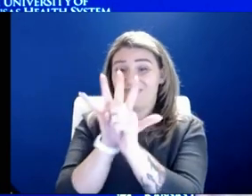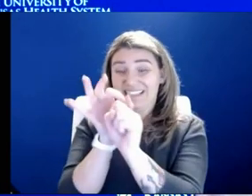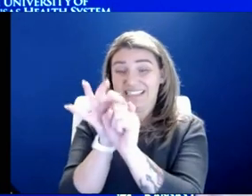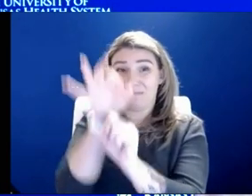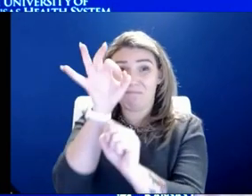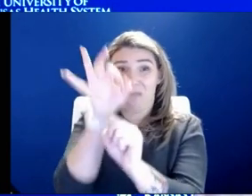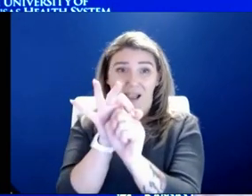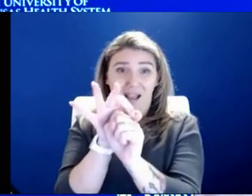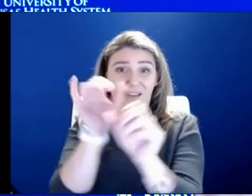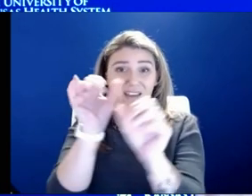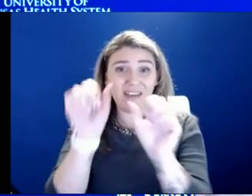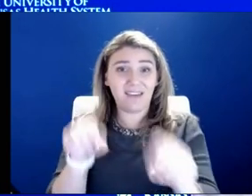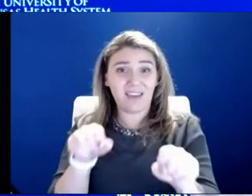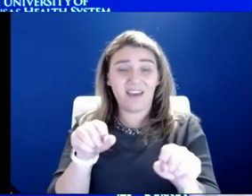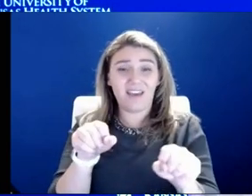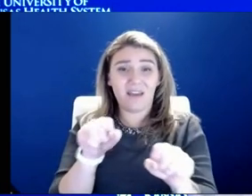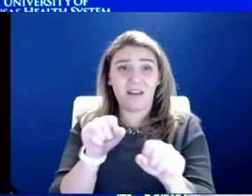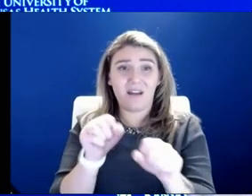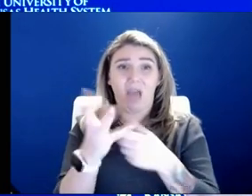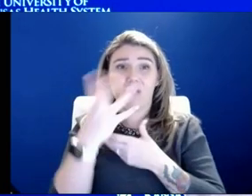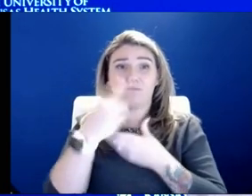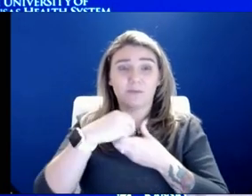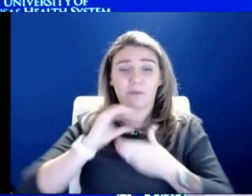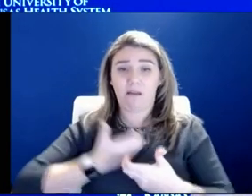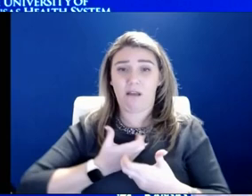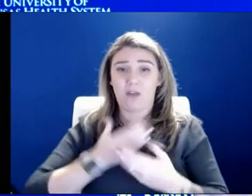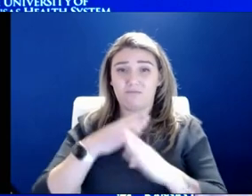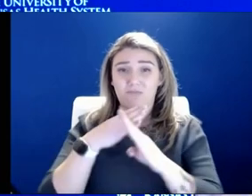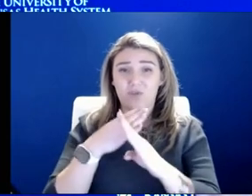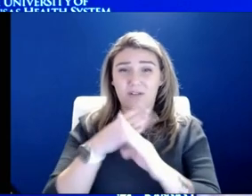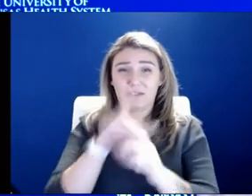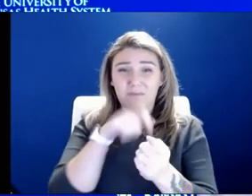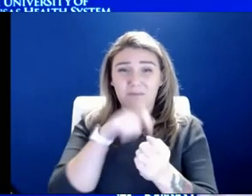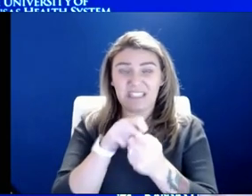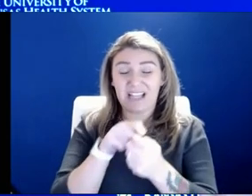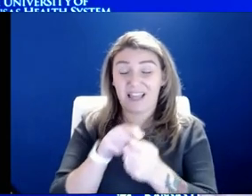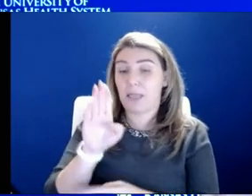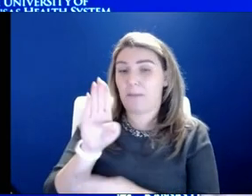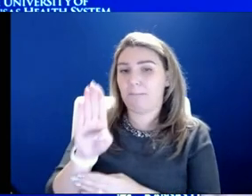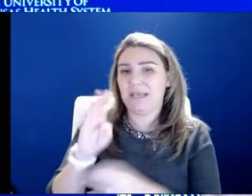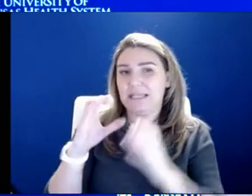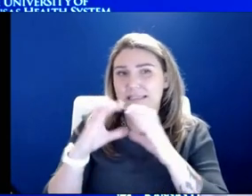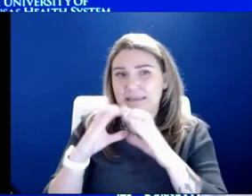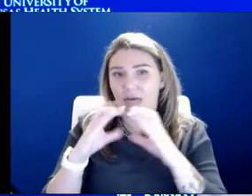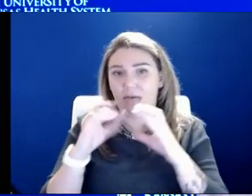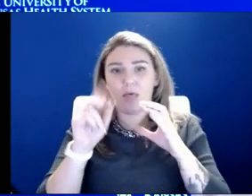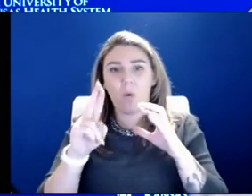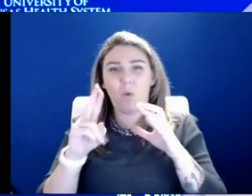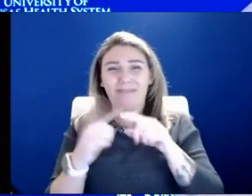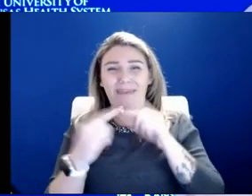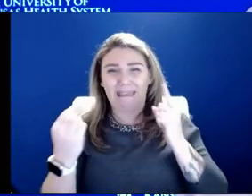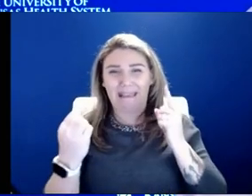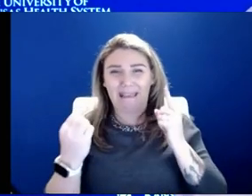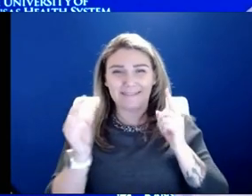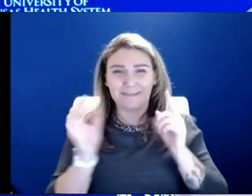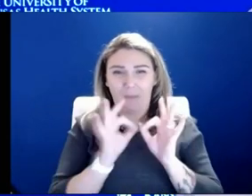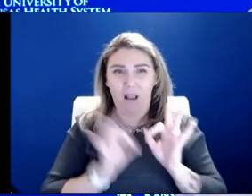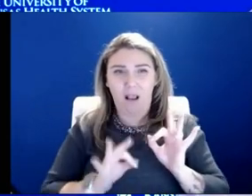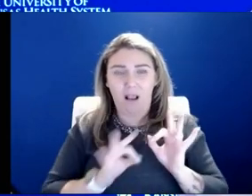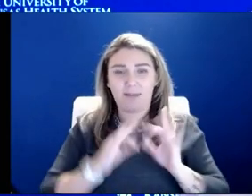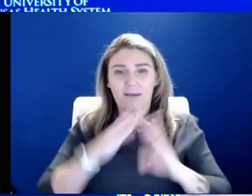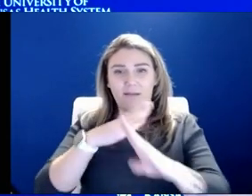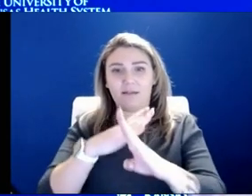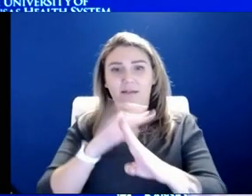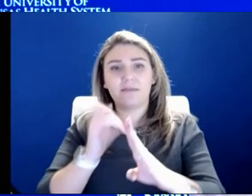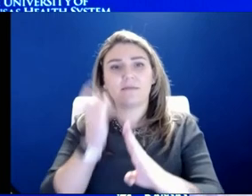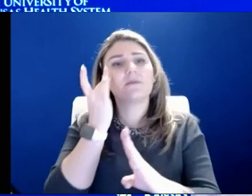to evade our immunity, specifically our B cell or our antibody immunity. And this why, this is why one